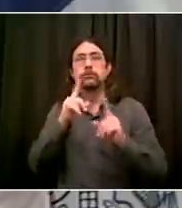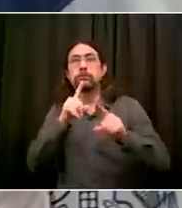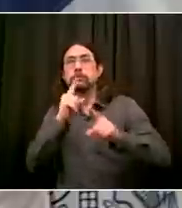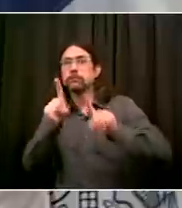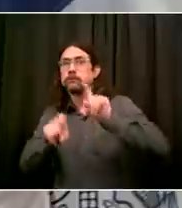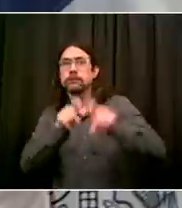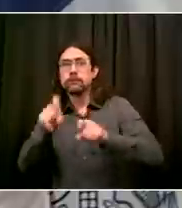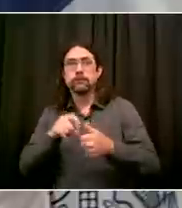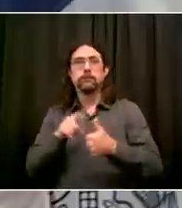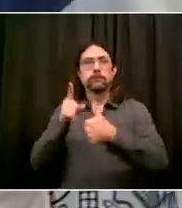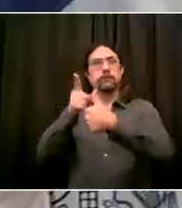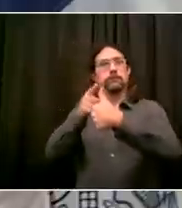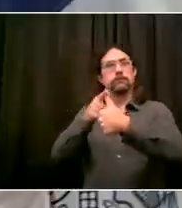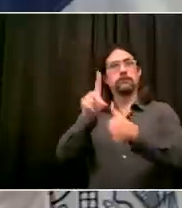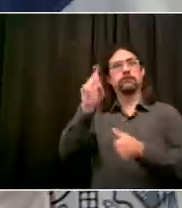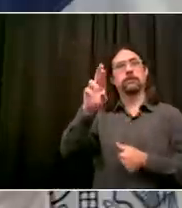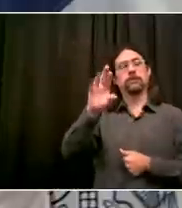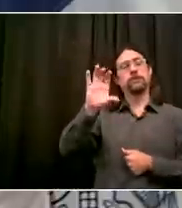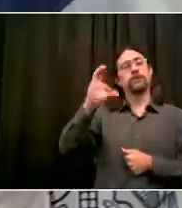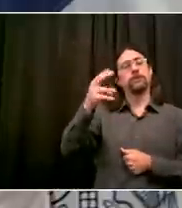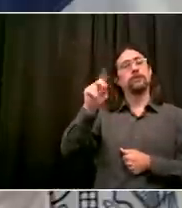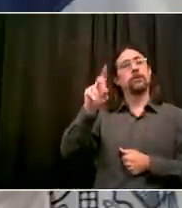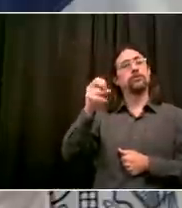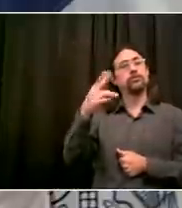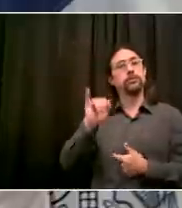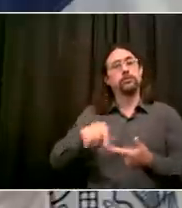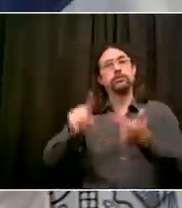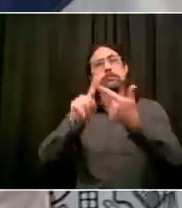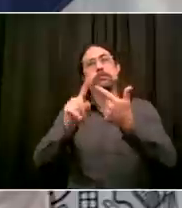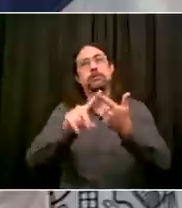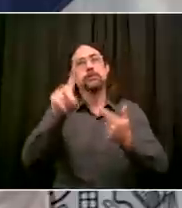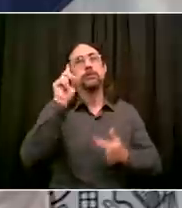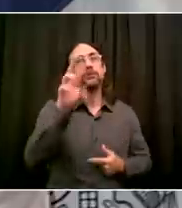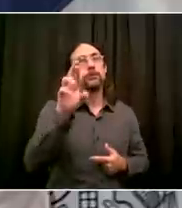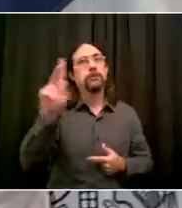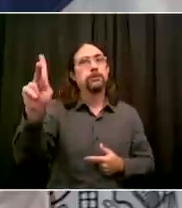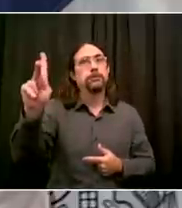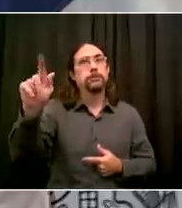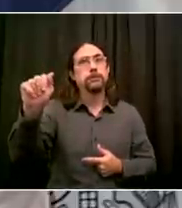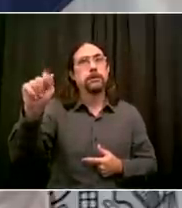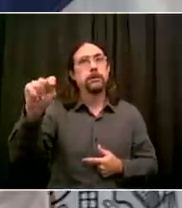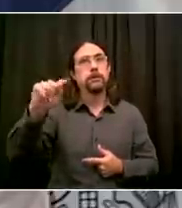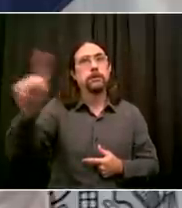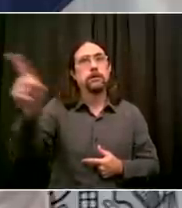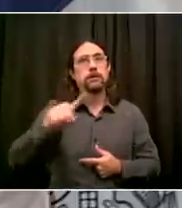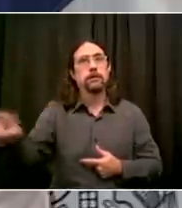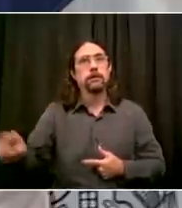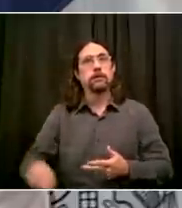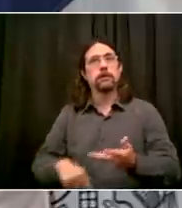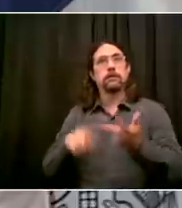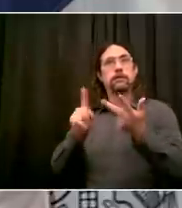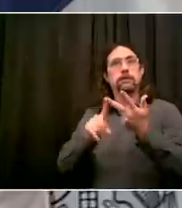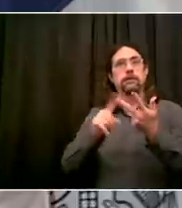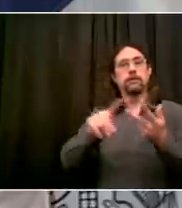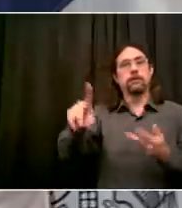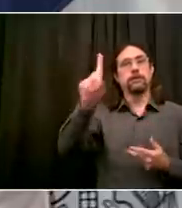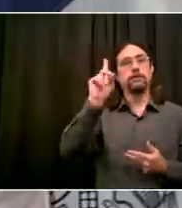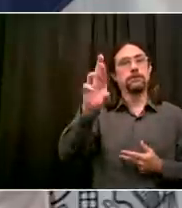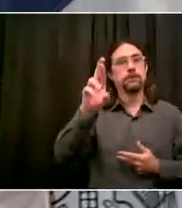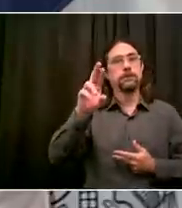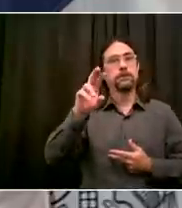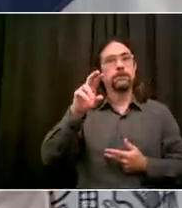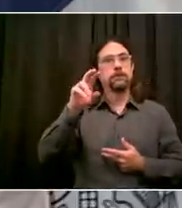for Small Business Services, and Senior Advisor, Dr. Jay Varma. The first question today goes to Andrew from WNBC.